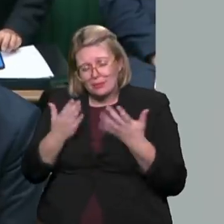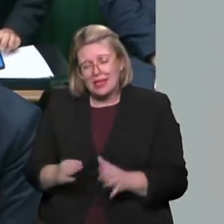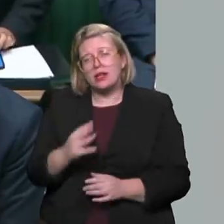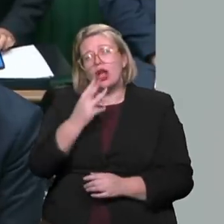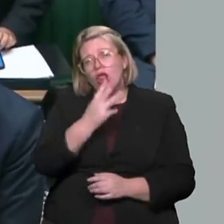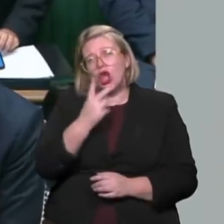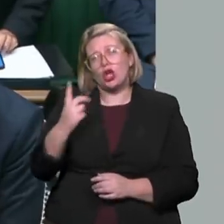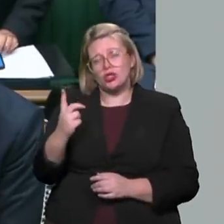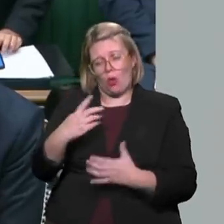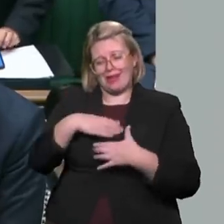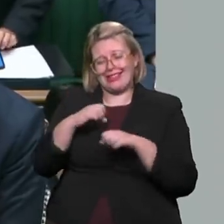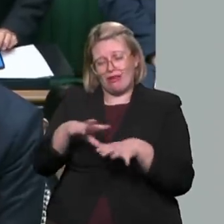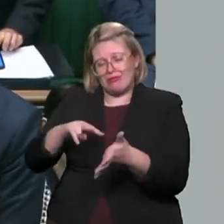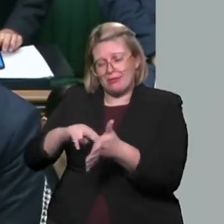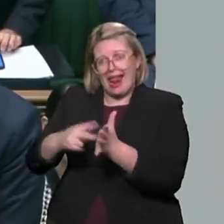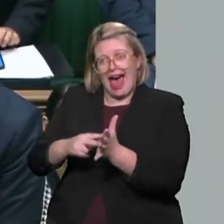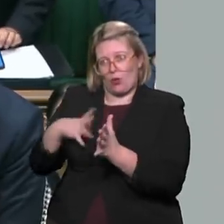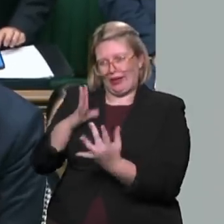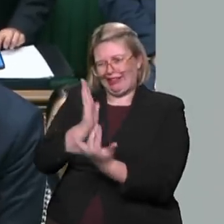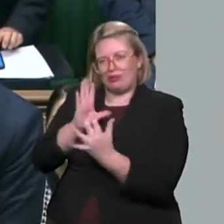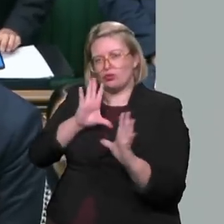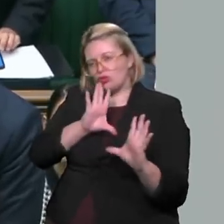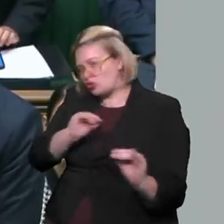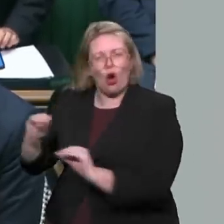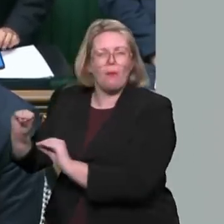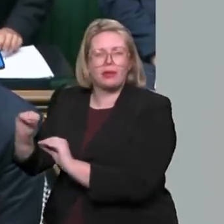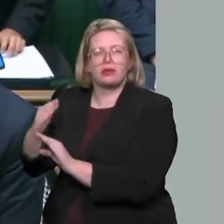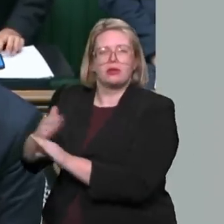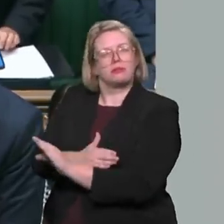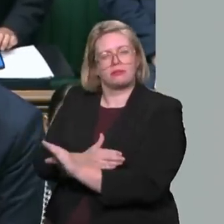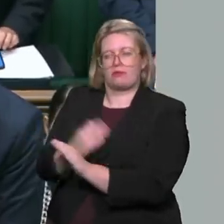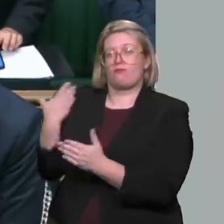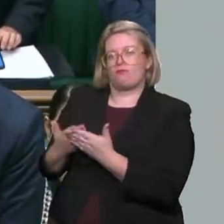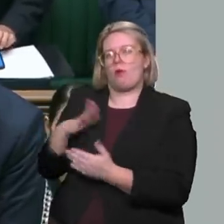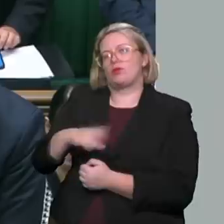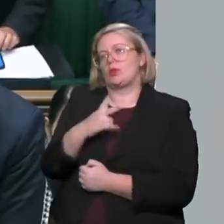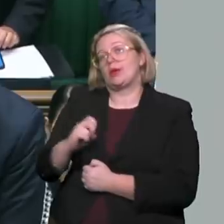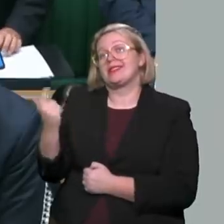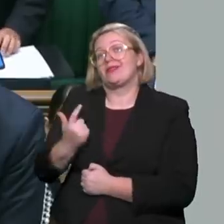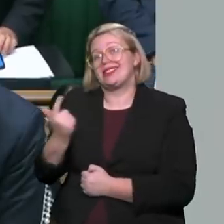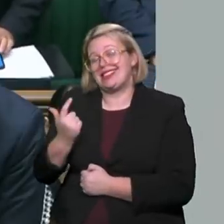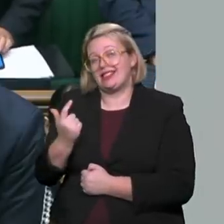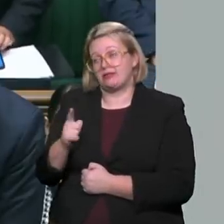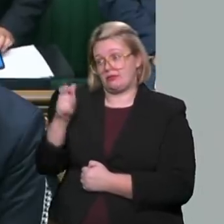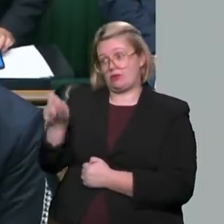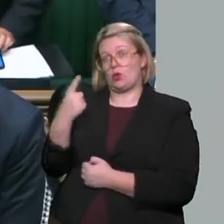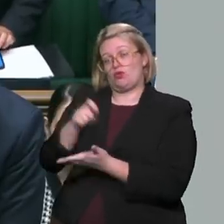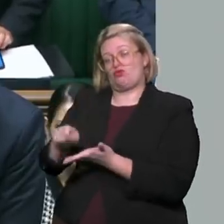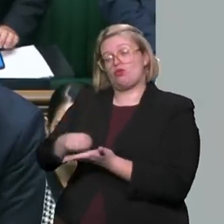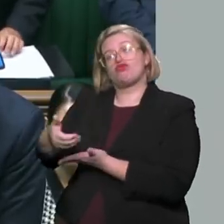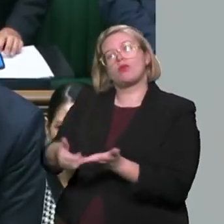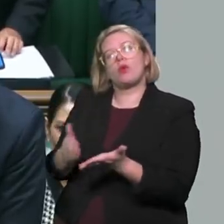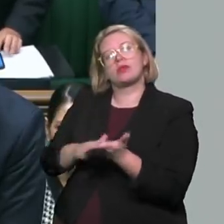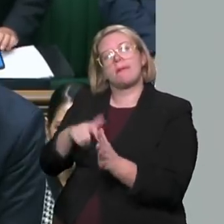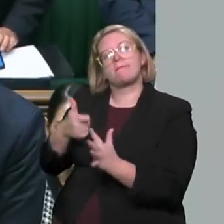since 2017. I pay tribute to the work of Sir Mark Rowley, with whom I worked extremely closely while I was in London, and all